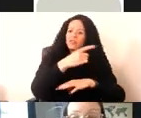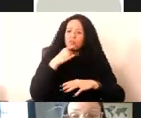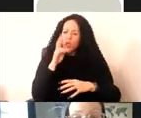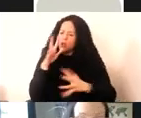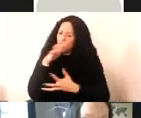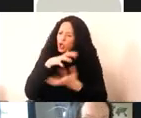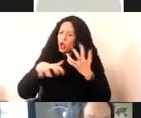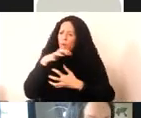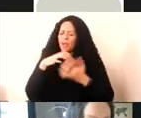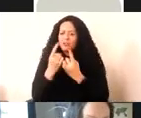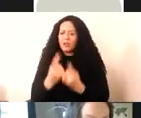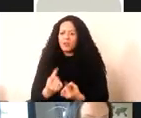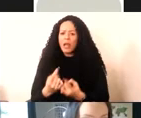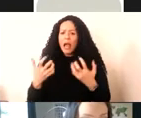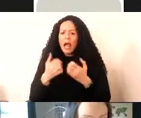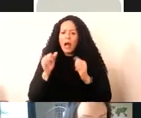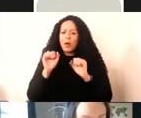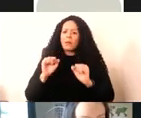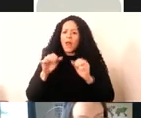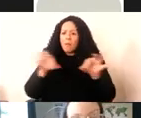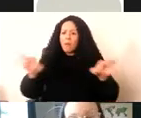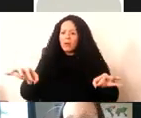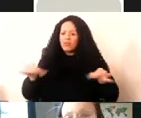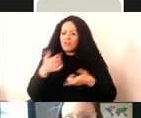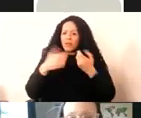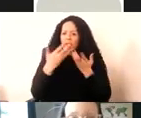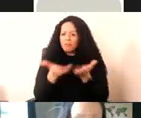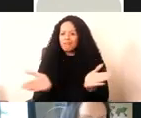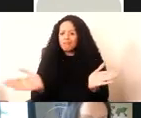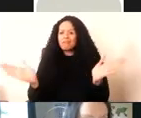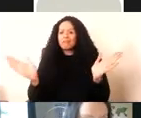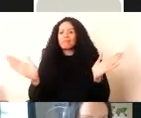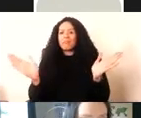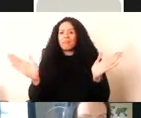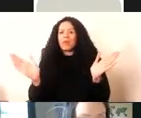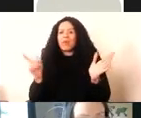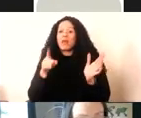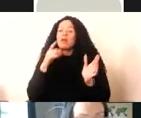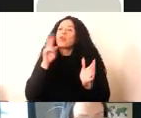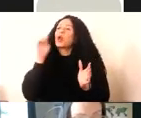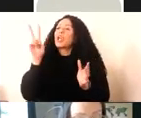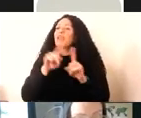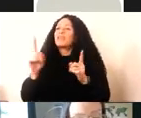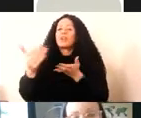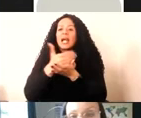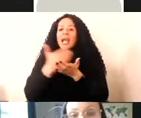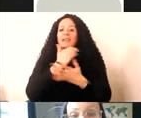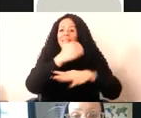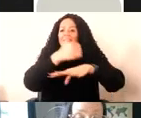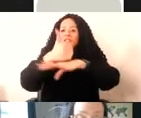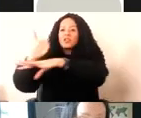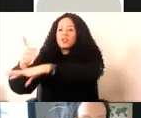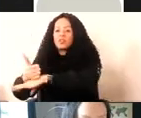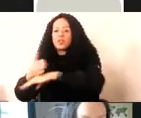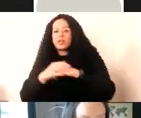boundaries become wider and ambiguous from the perspective of the collective institution. So it is really like a pointer to